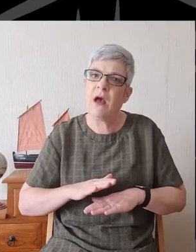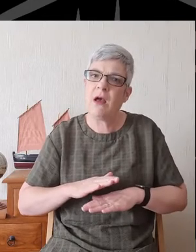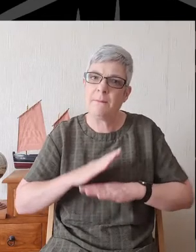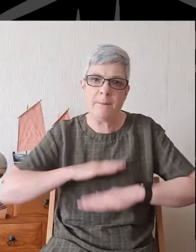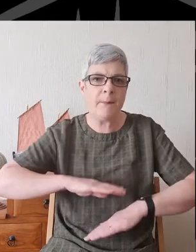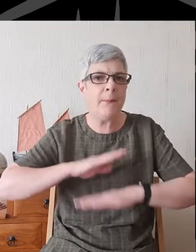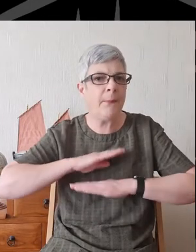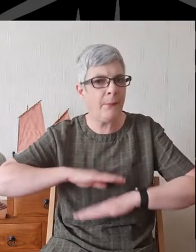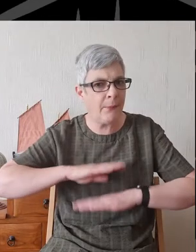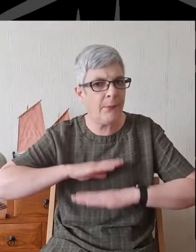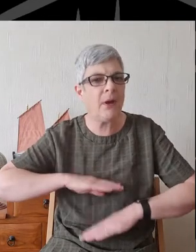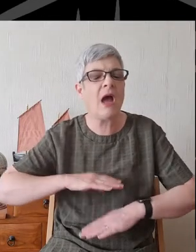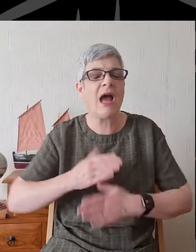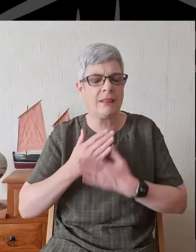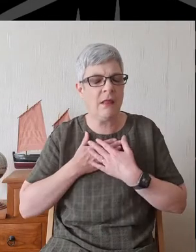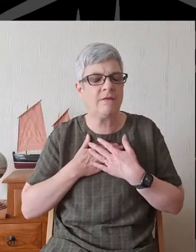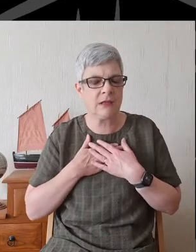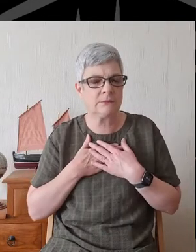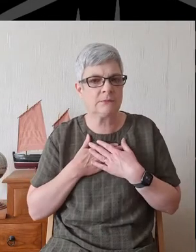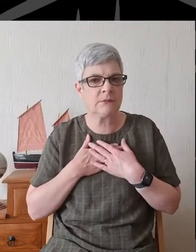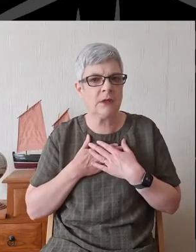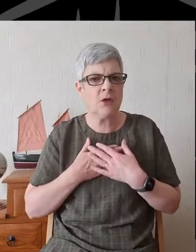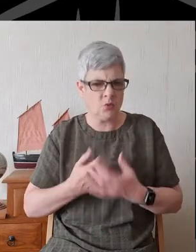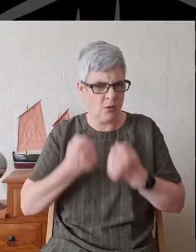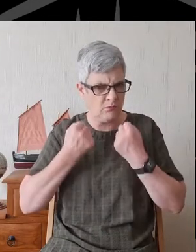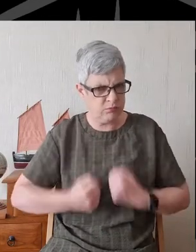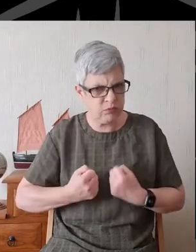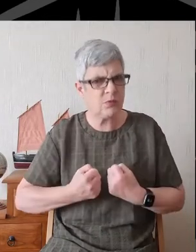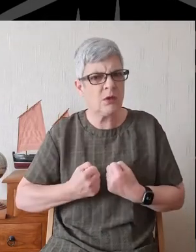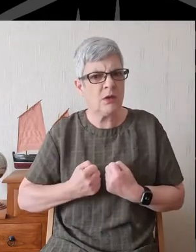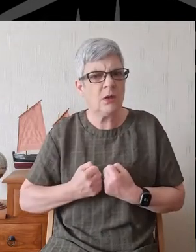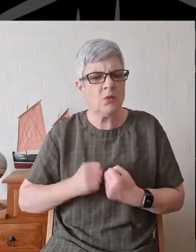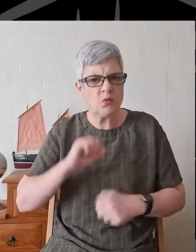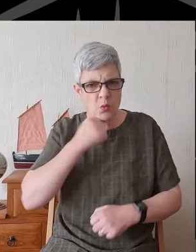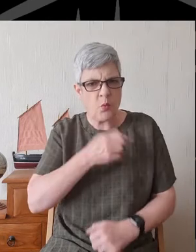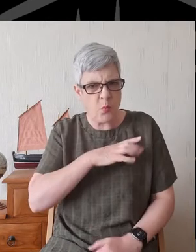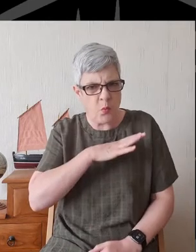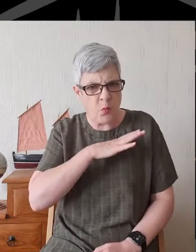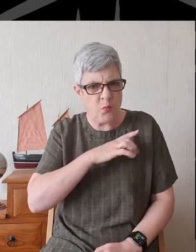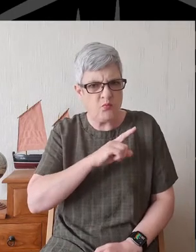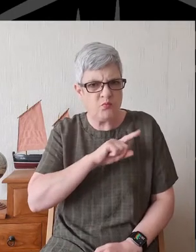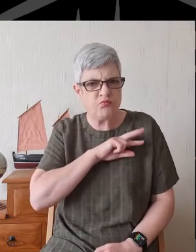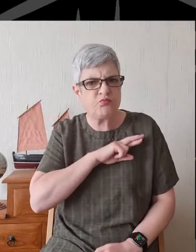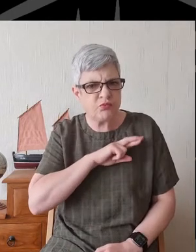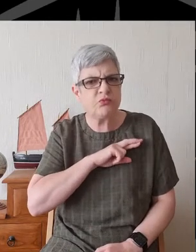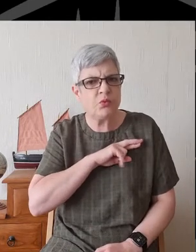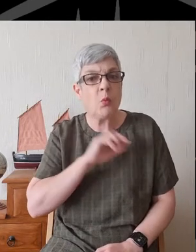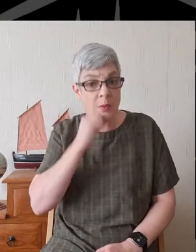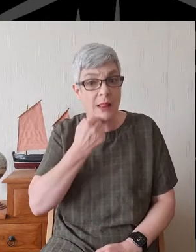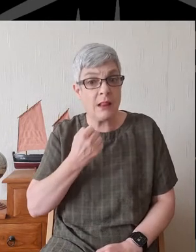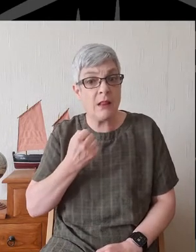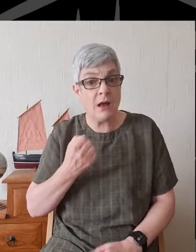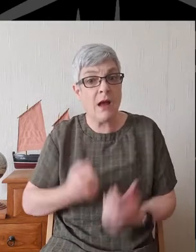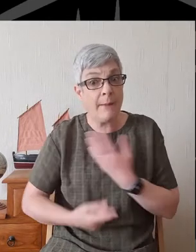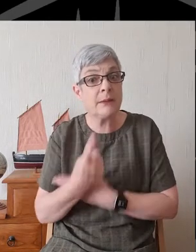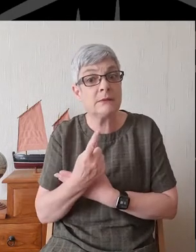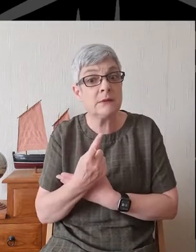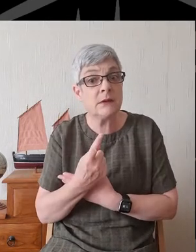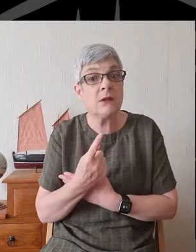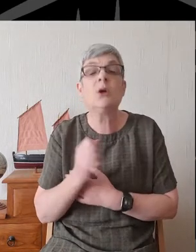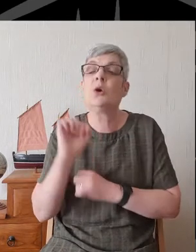A God who has determined that your purposes would come to fruition, that your love would overcome.